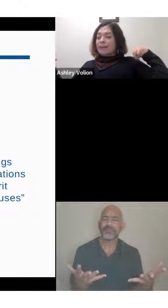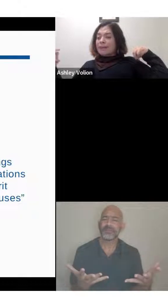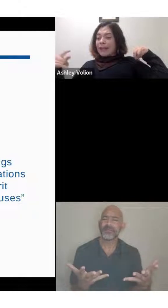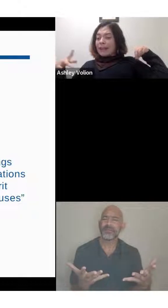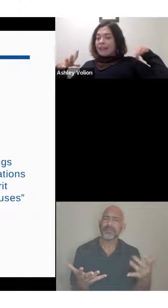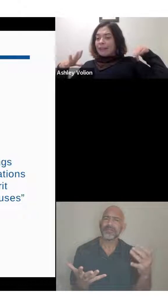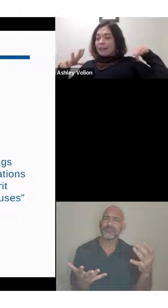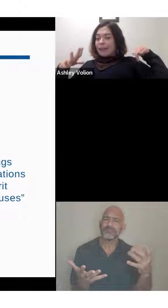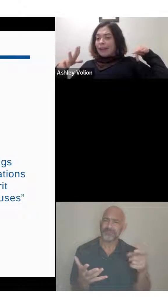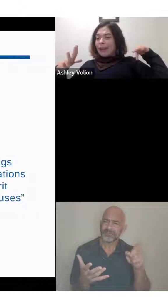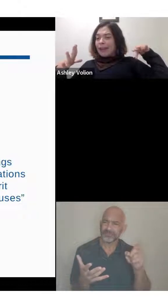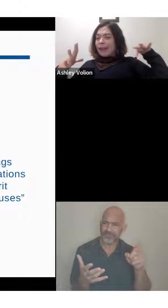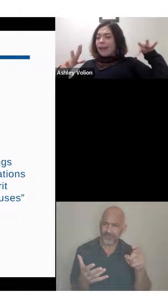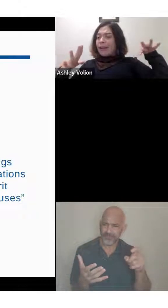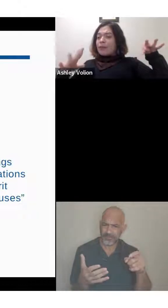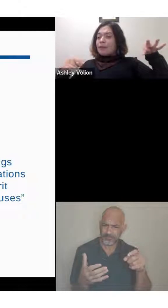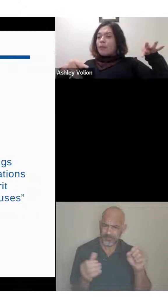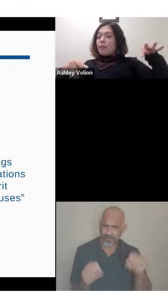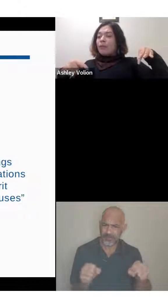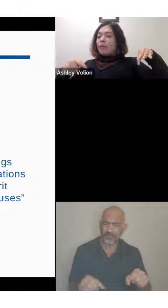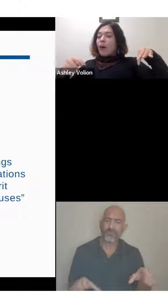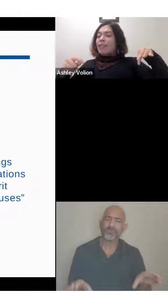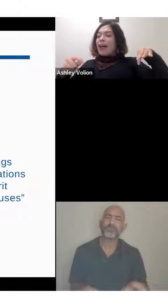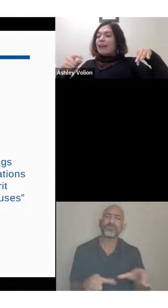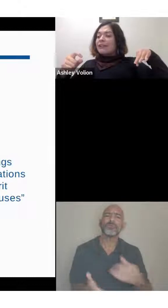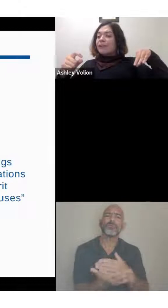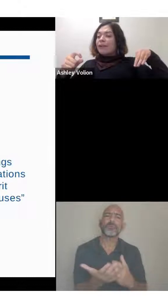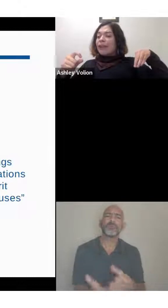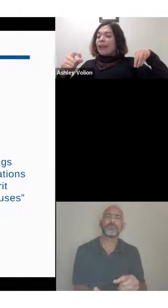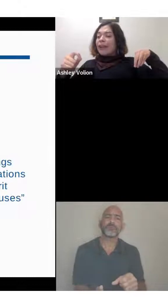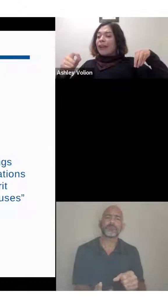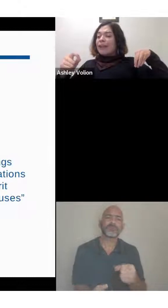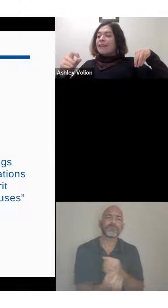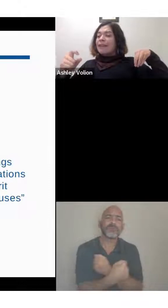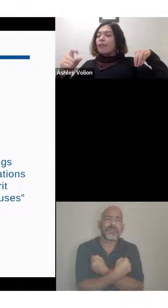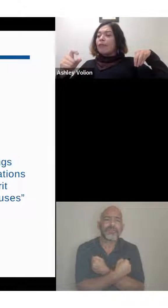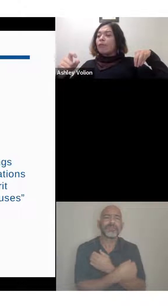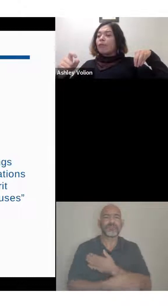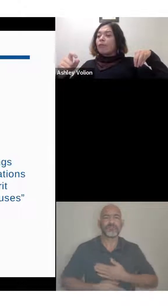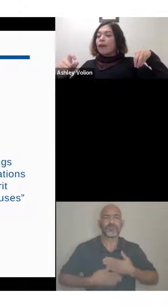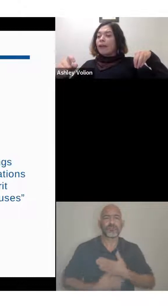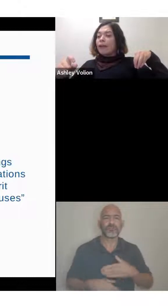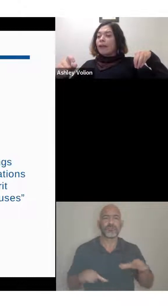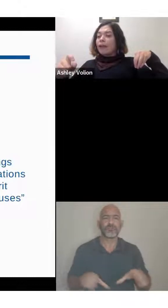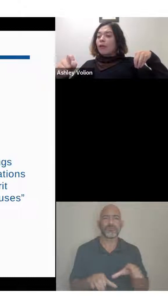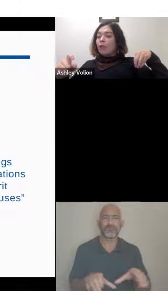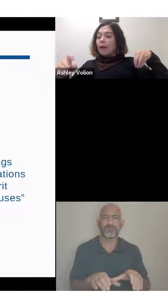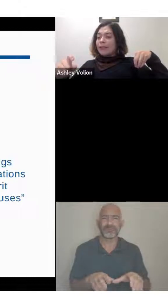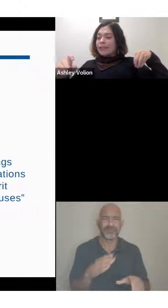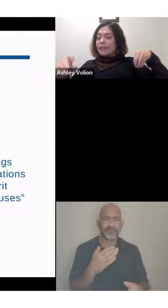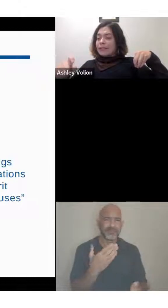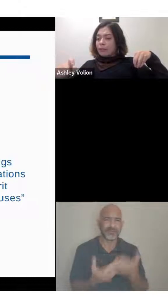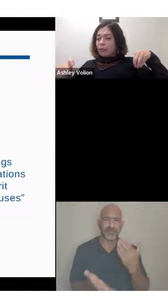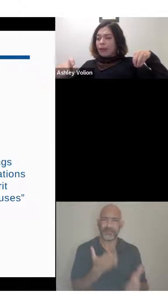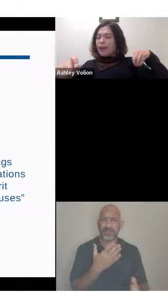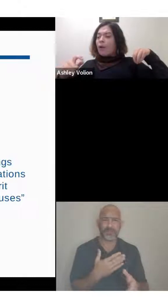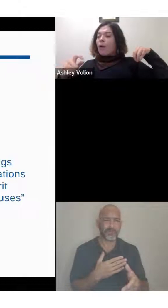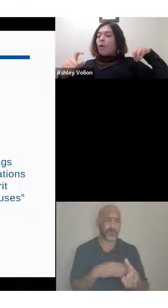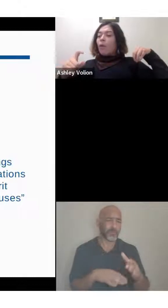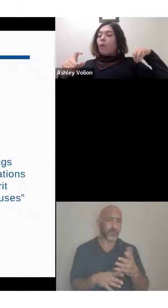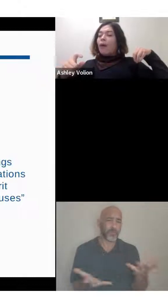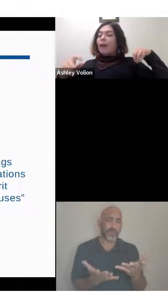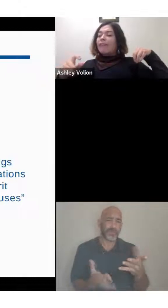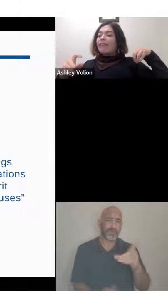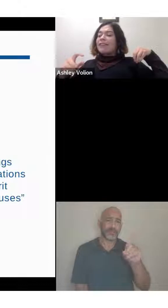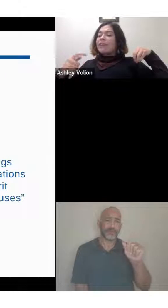a person has a disability. disability. No matter what that disability is, if you really want to do it,